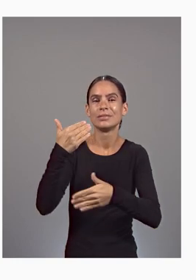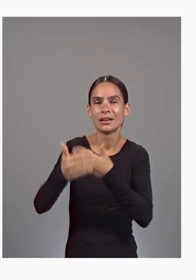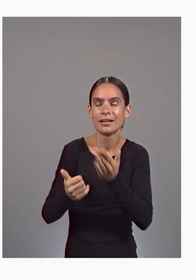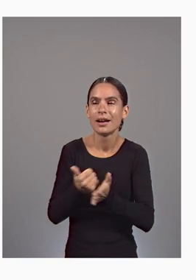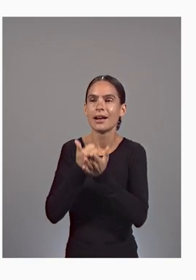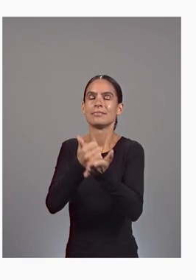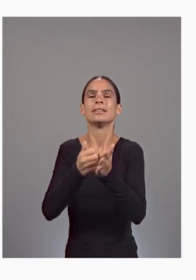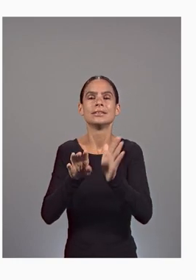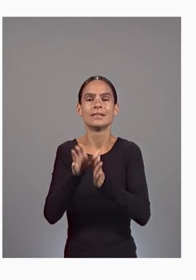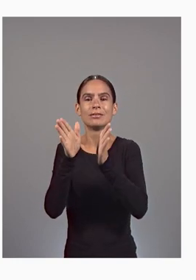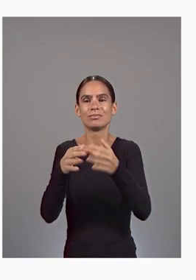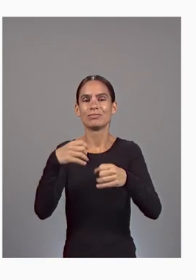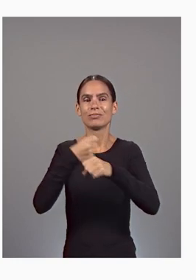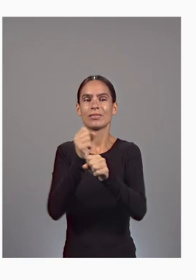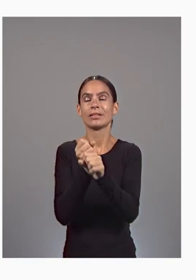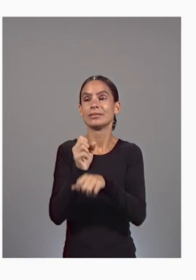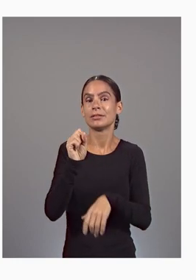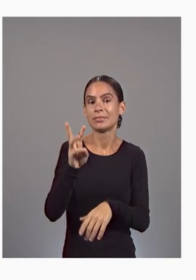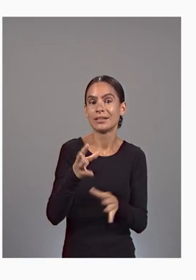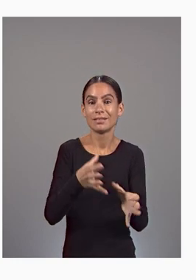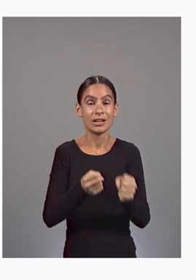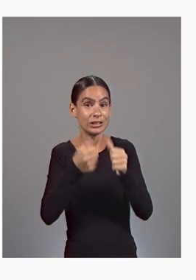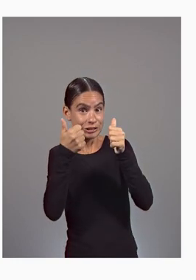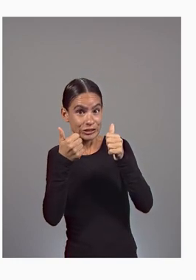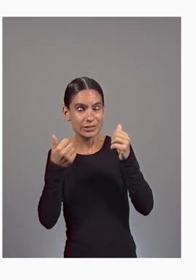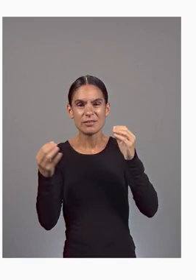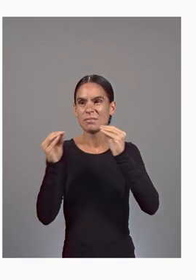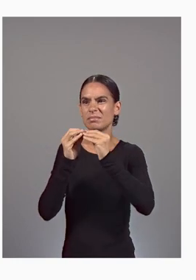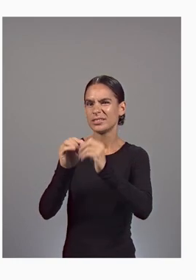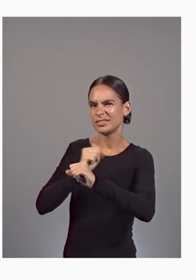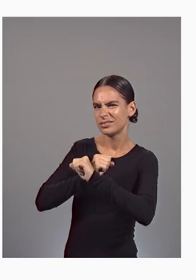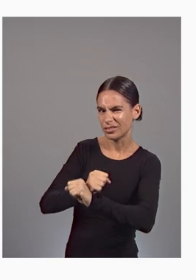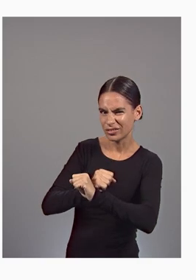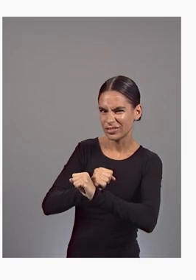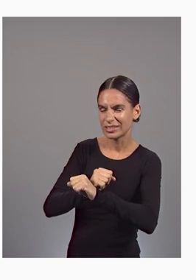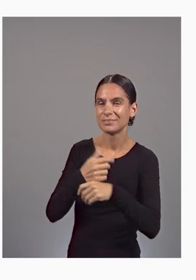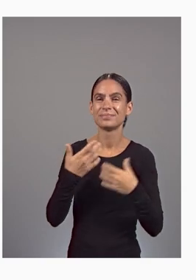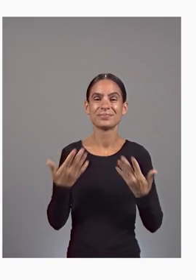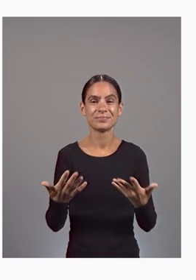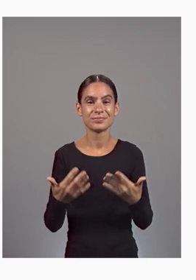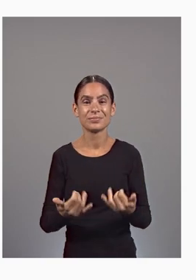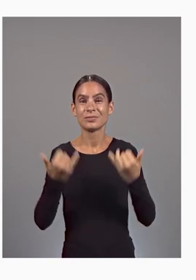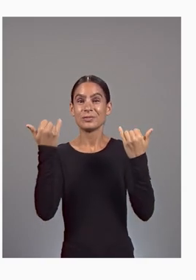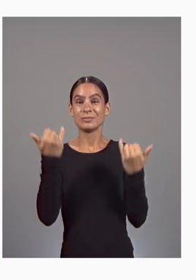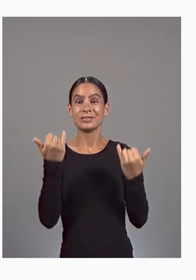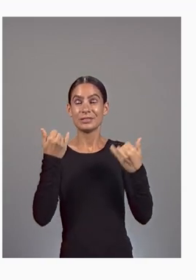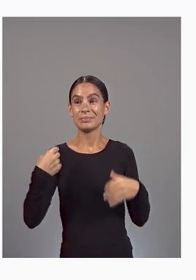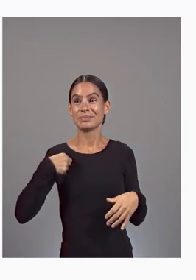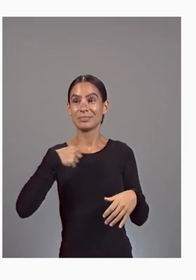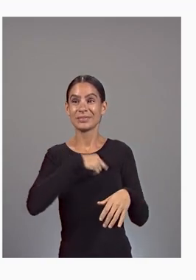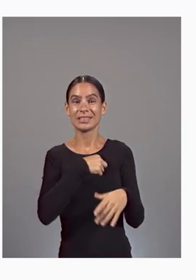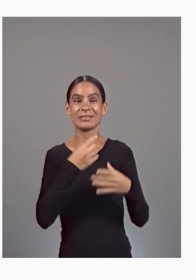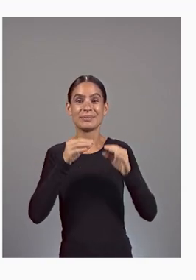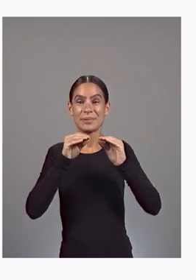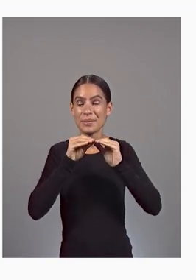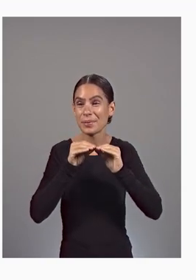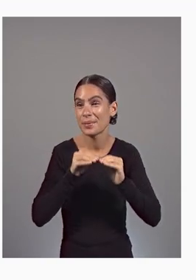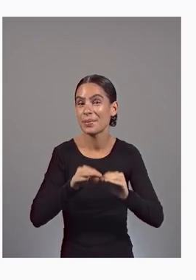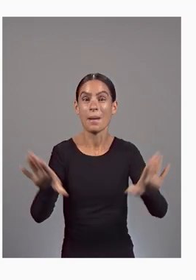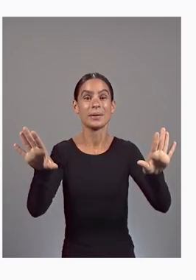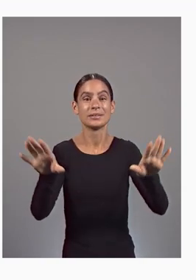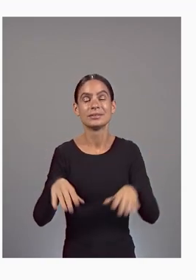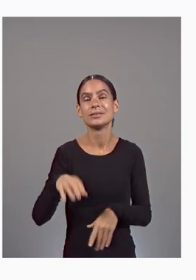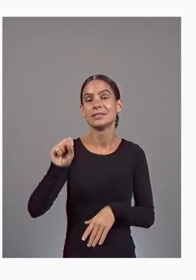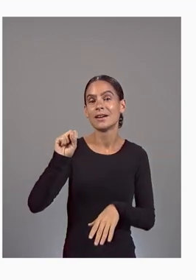software faster and more security. Today, we're launching Software Delivery